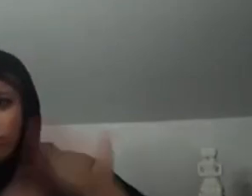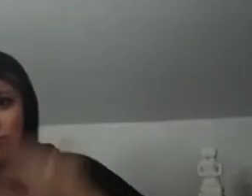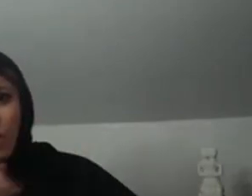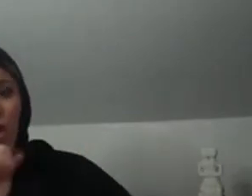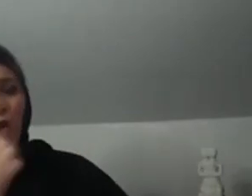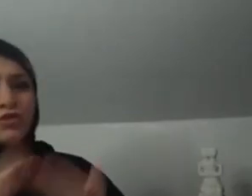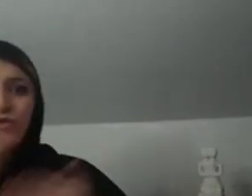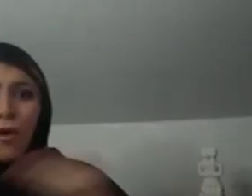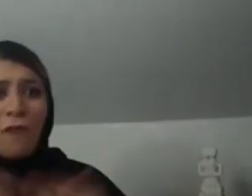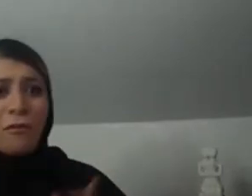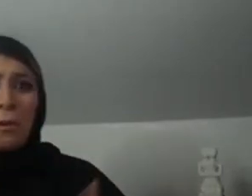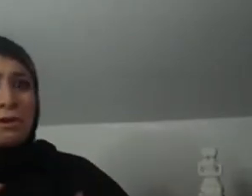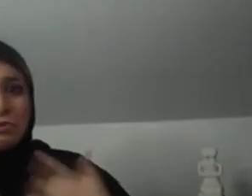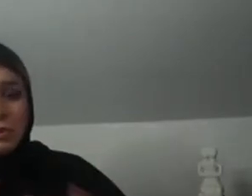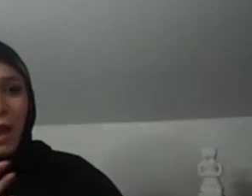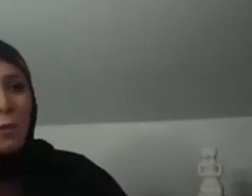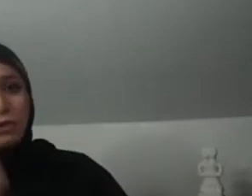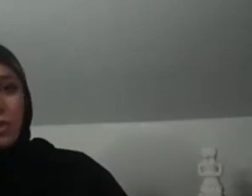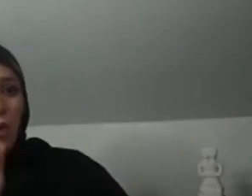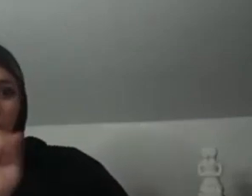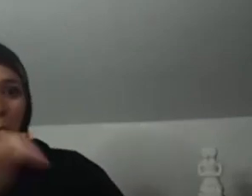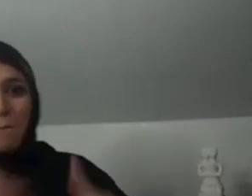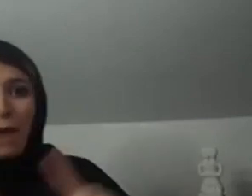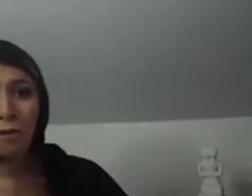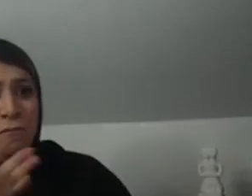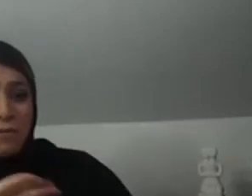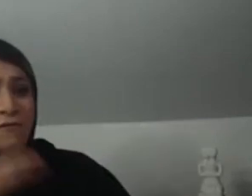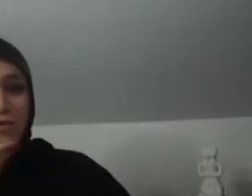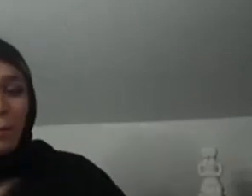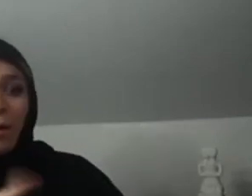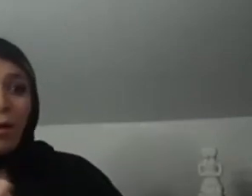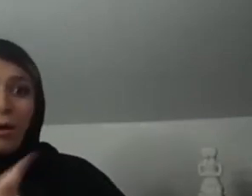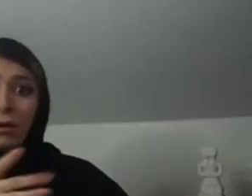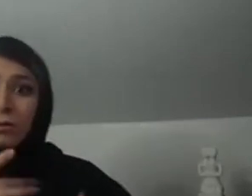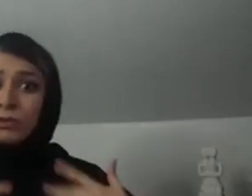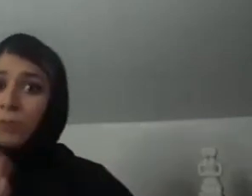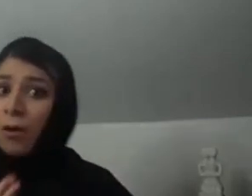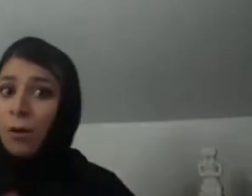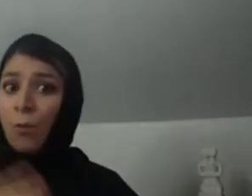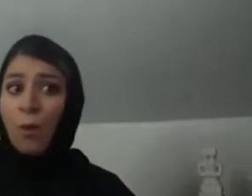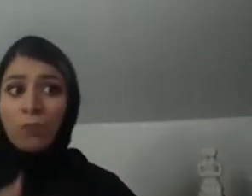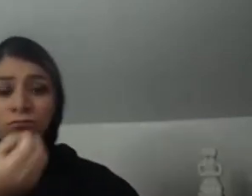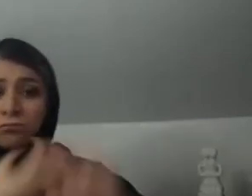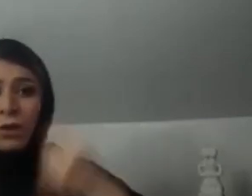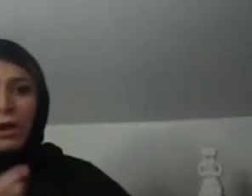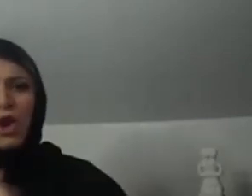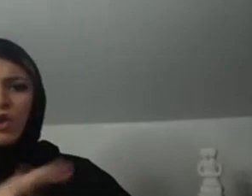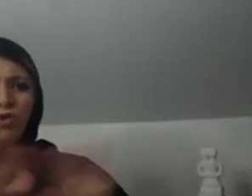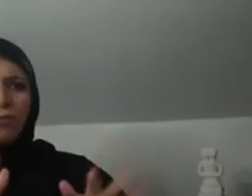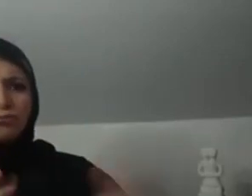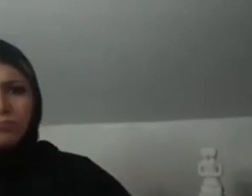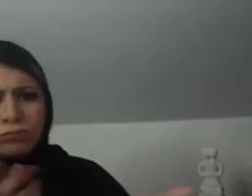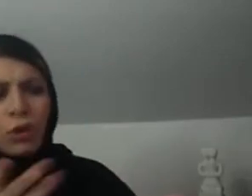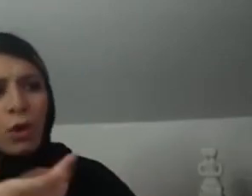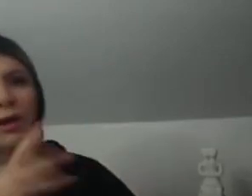experiences, allowing people time to ask those questions to me. And if they wanted to share their own background,